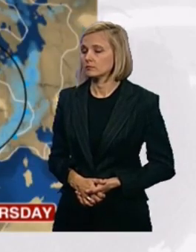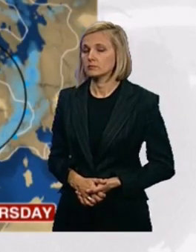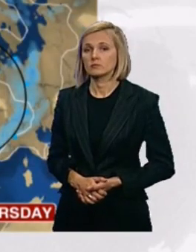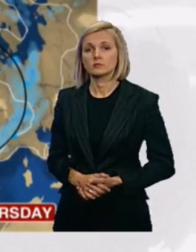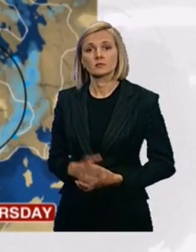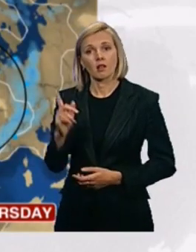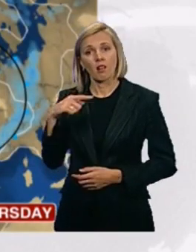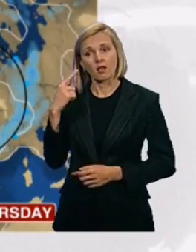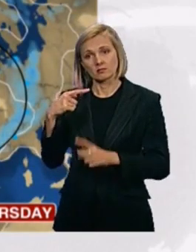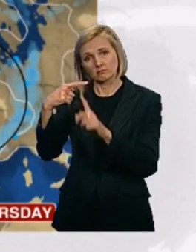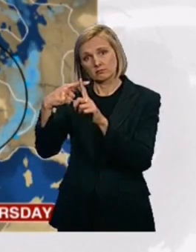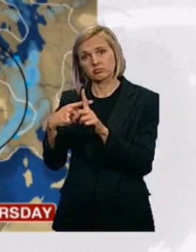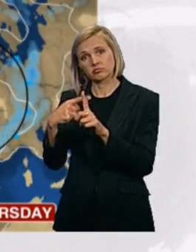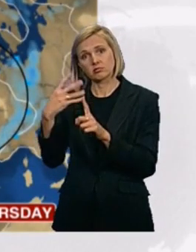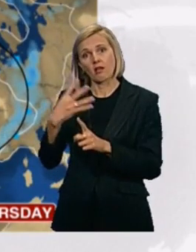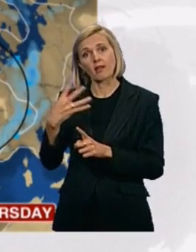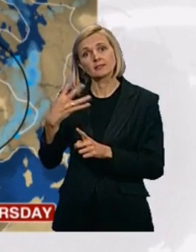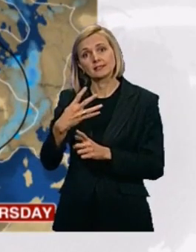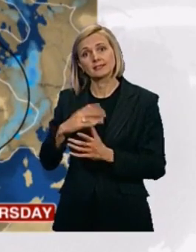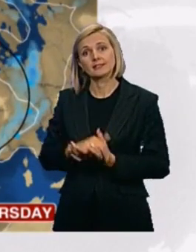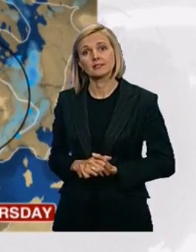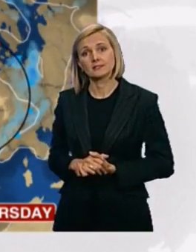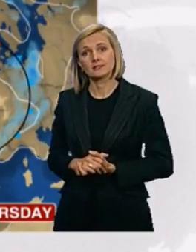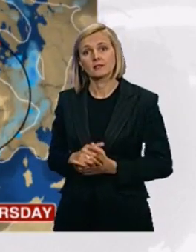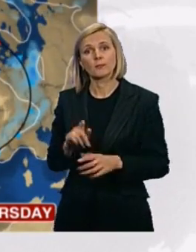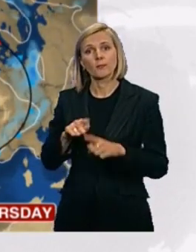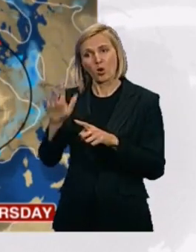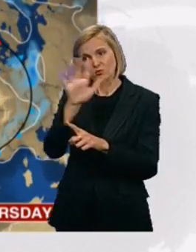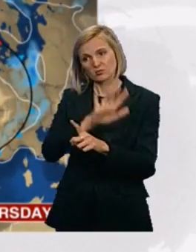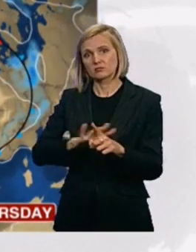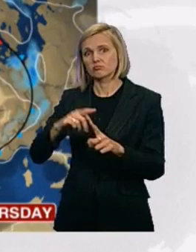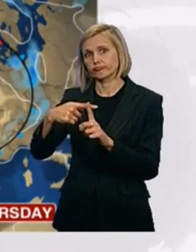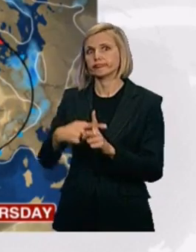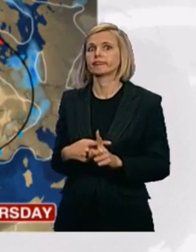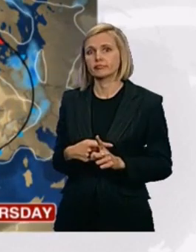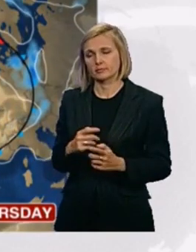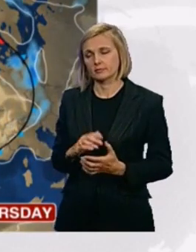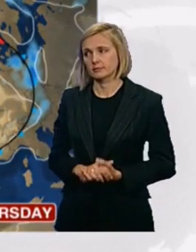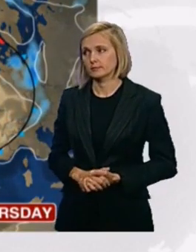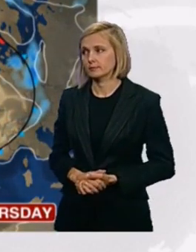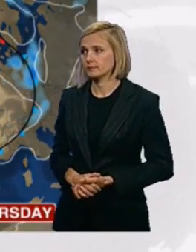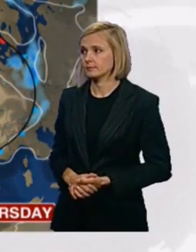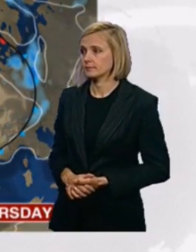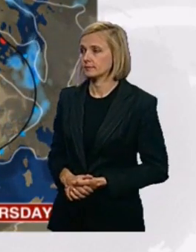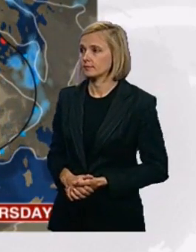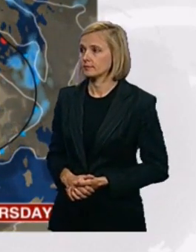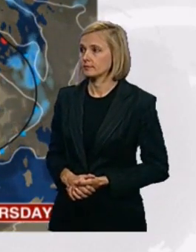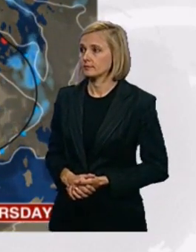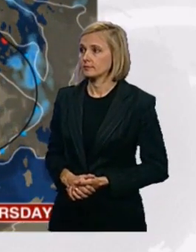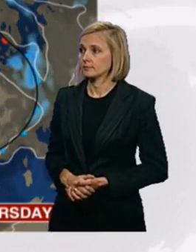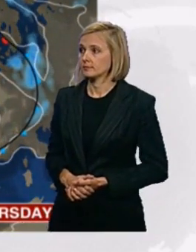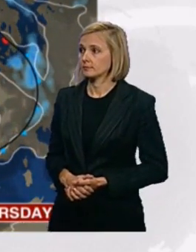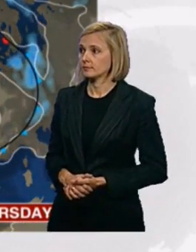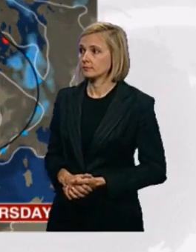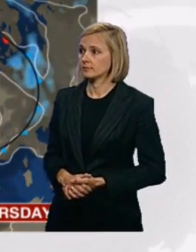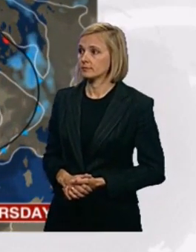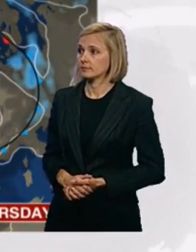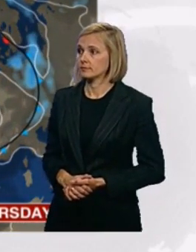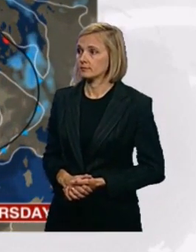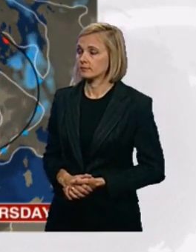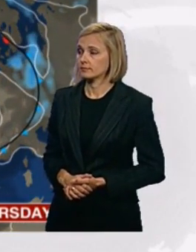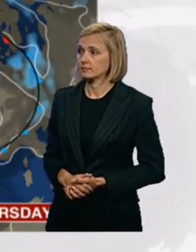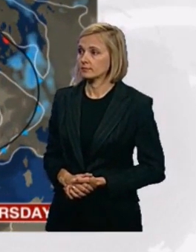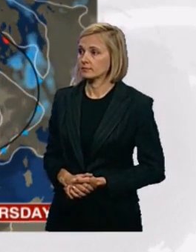in London. Most of us will fall well short of that. And it's set to turn even cooler. Low pressure now establishing itself to the north of the UK. So, a west